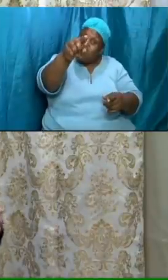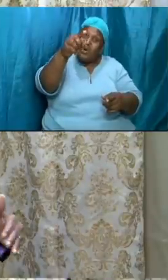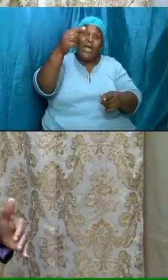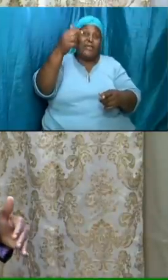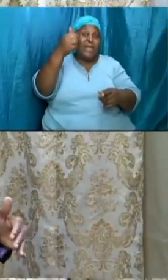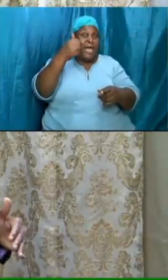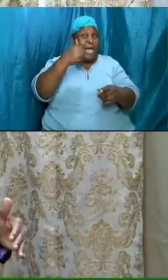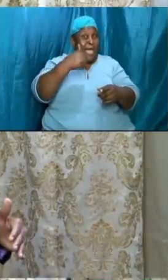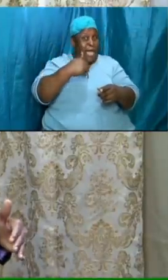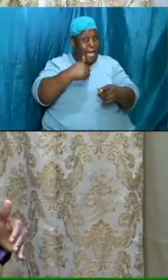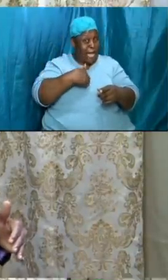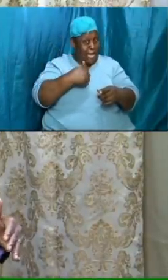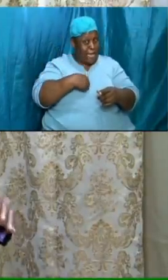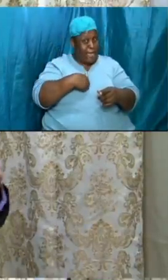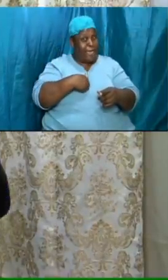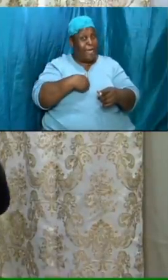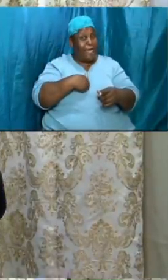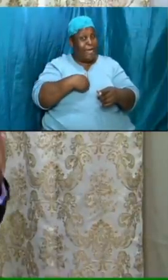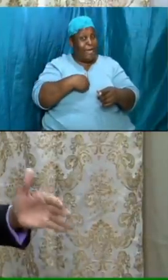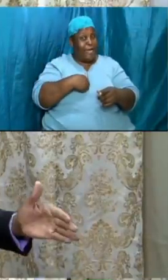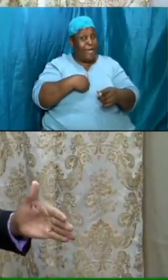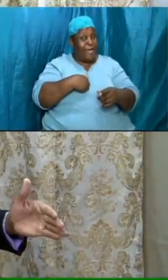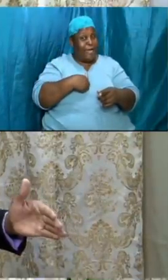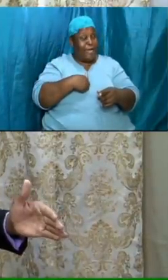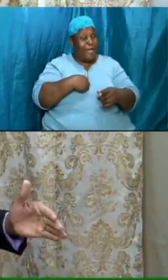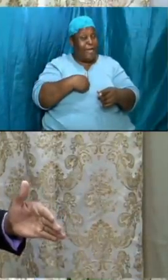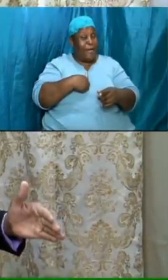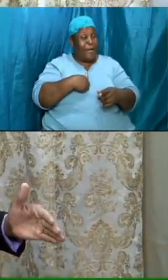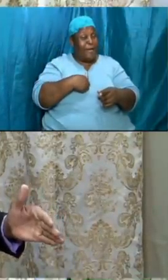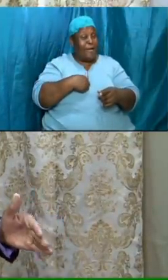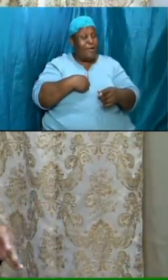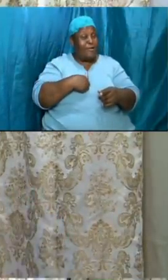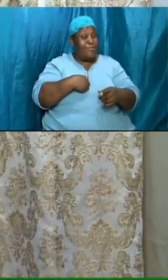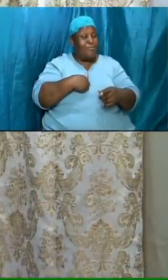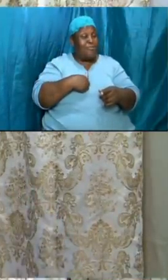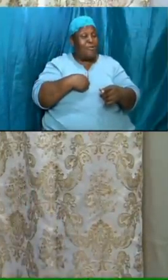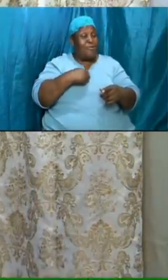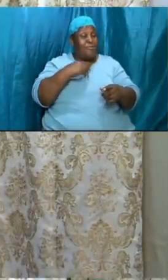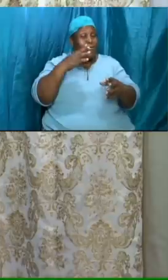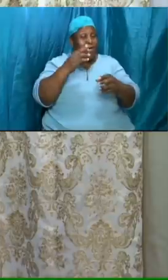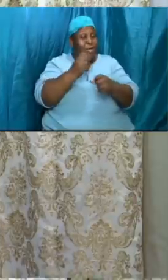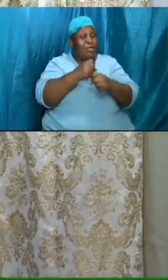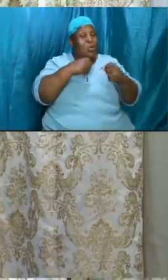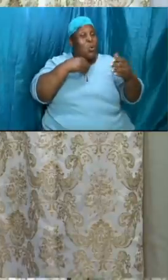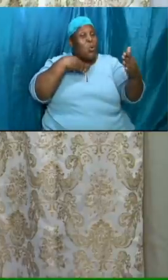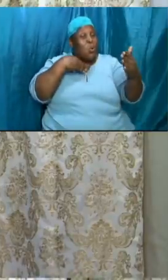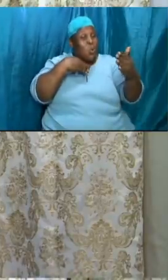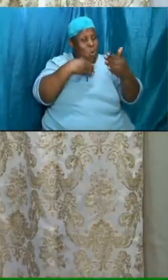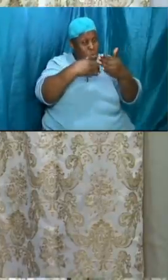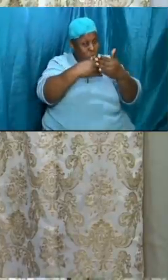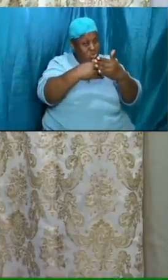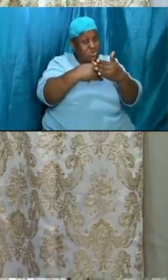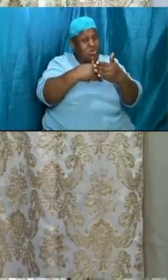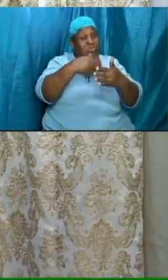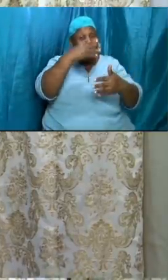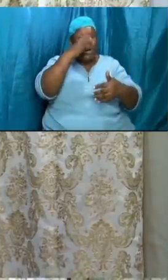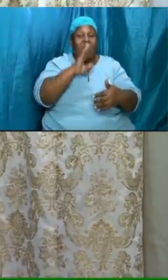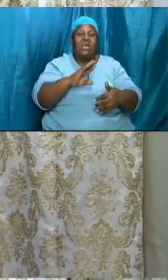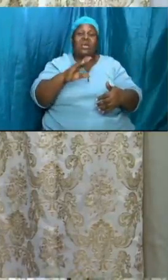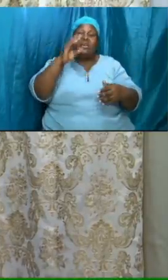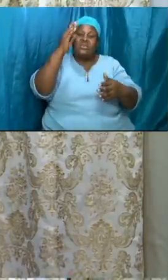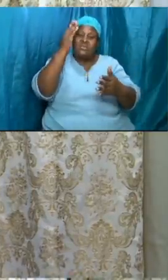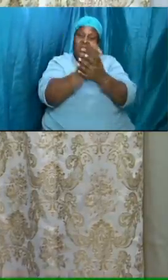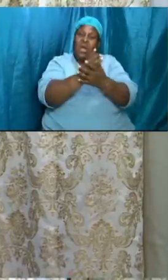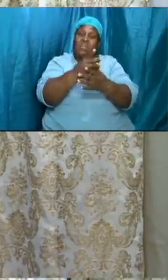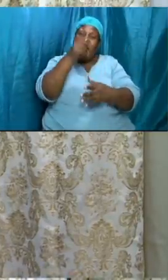shake off what we must shake off cut off what we must cut off stop the lying stop the bad